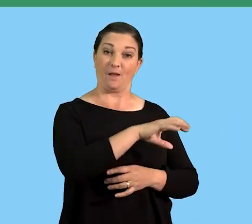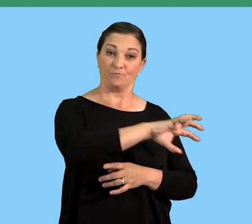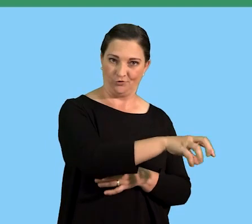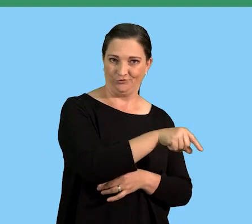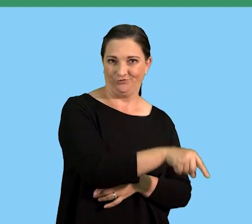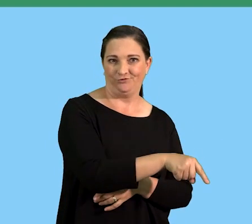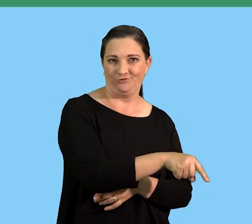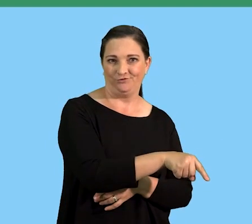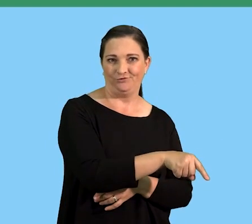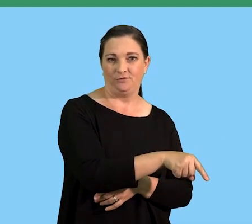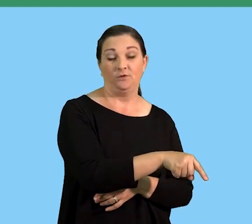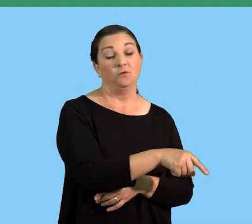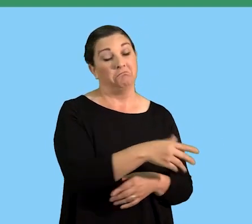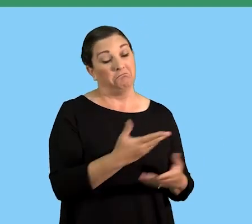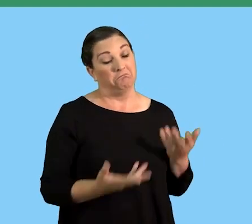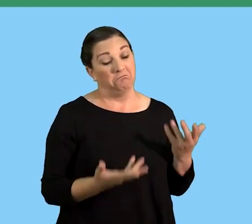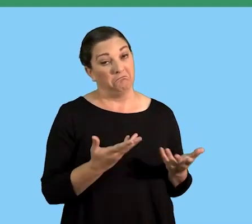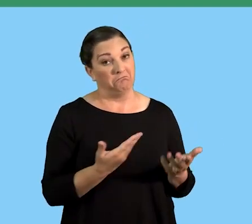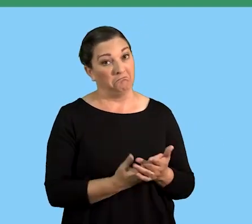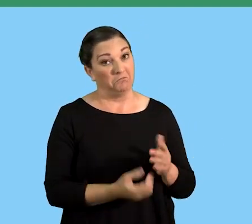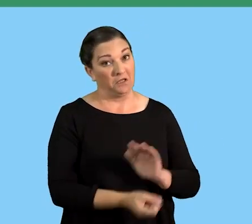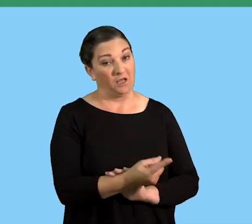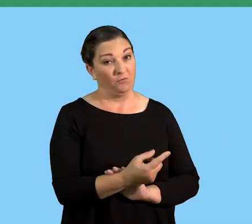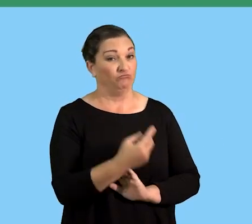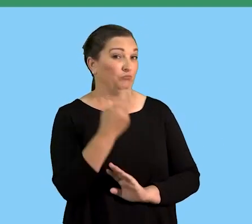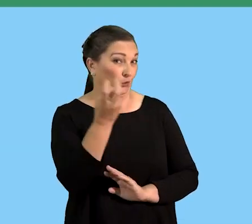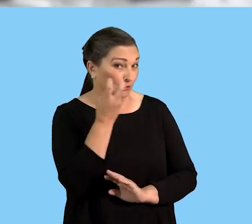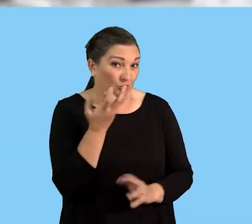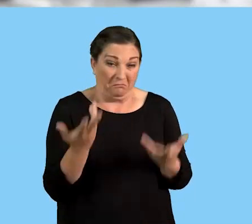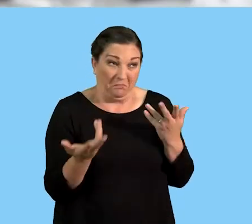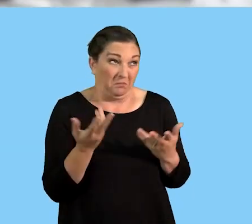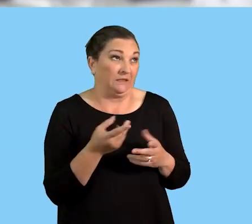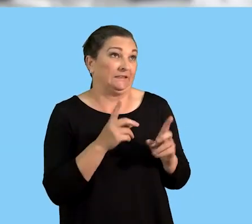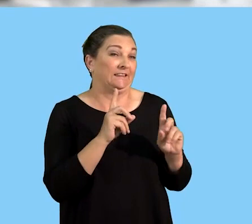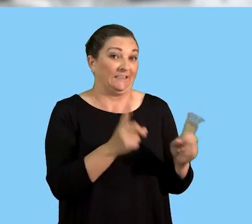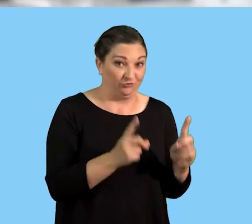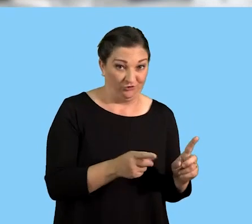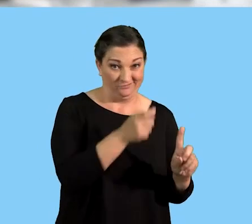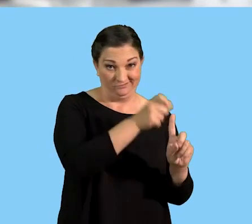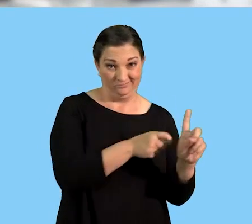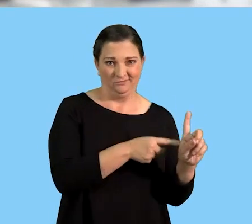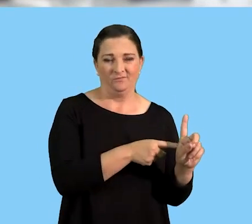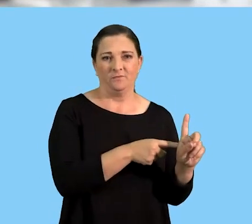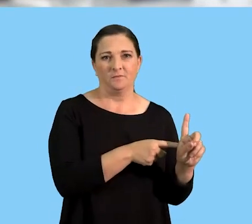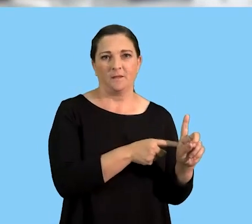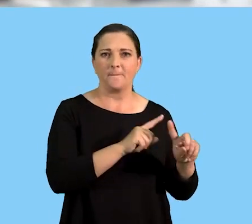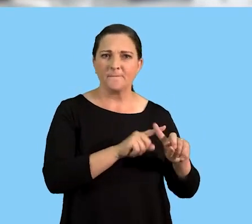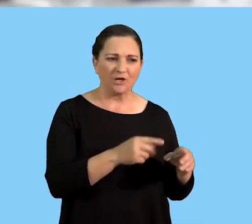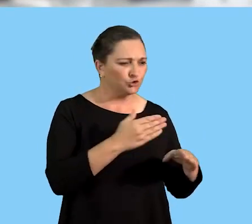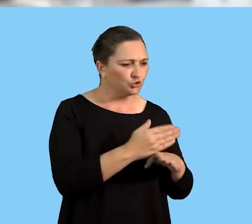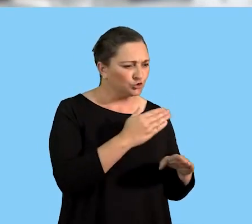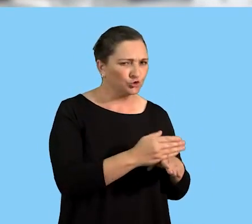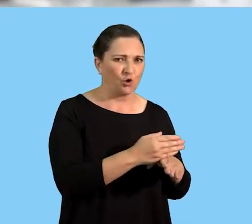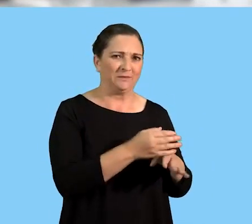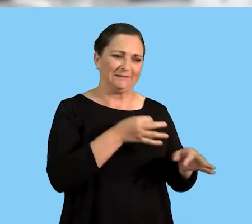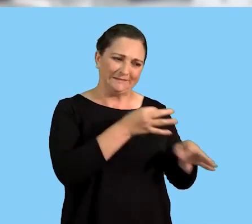with a specific position. Now, it can happen that we are looking for a teacher, for example. So if we are looking